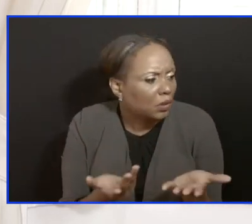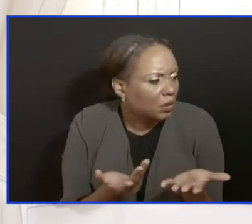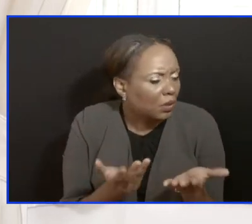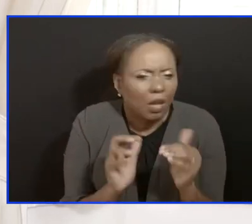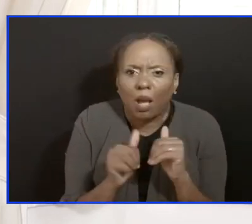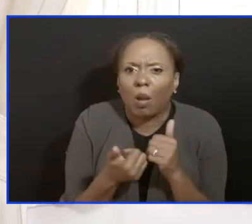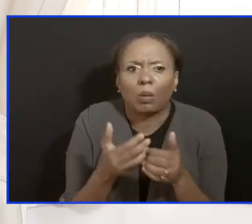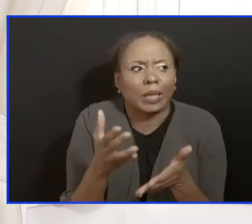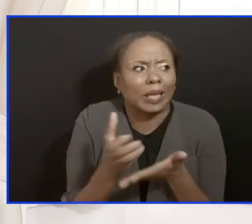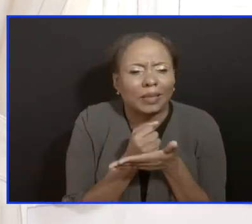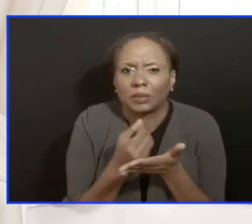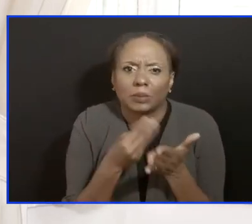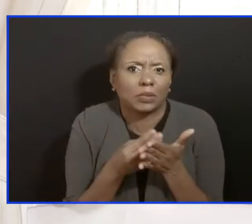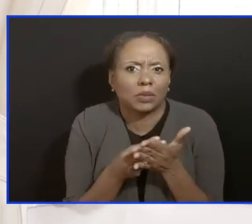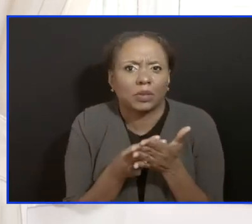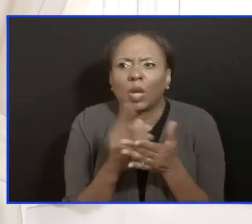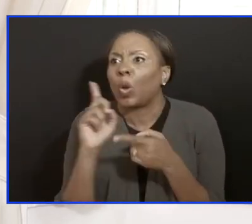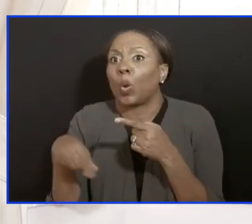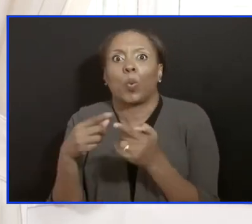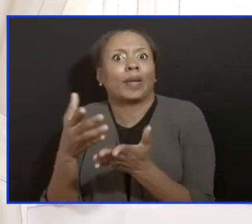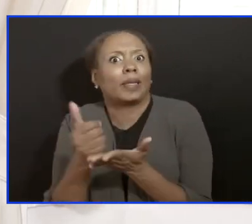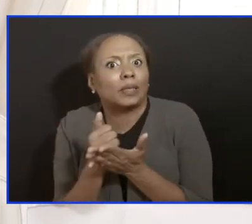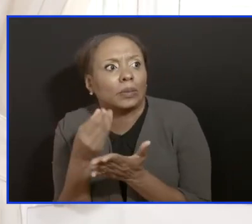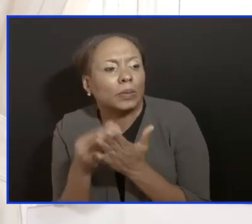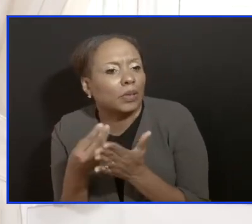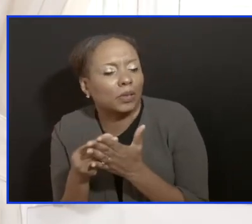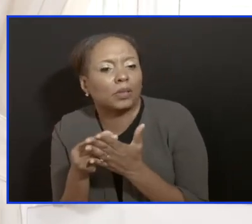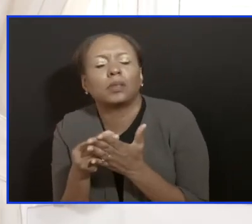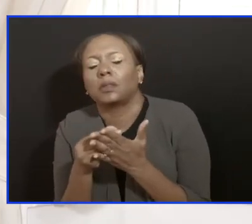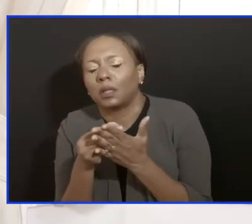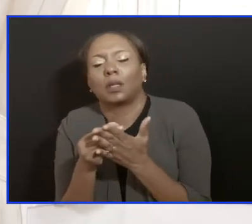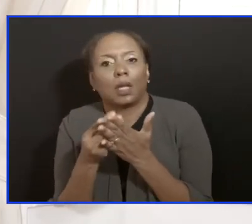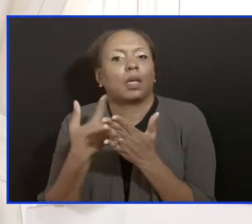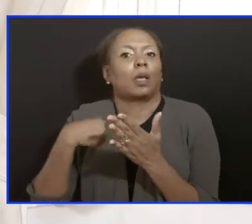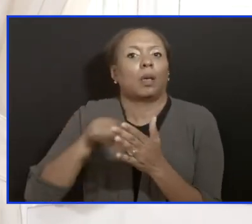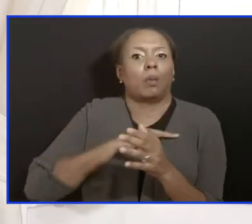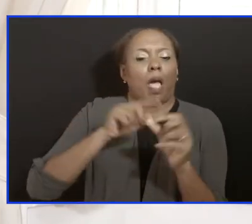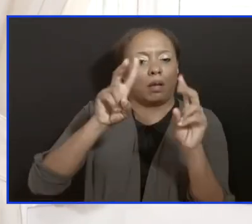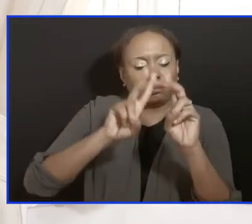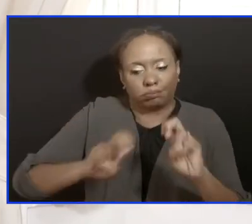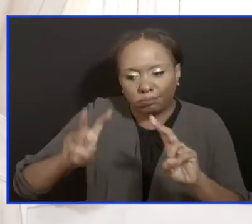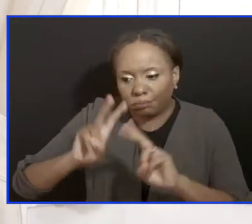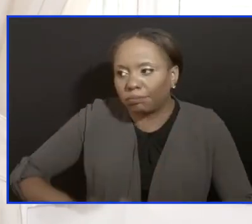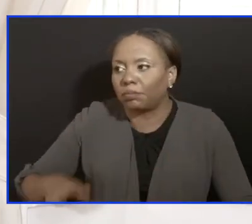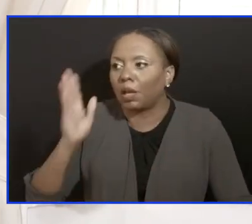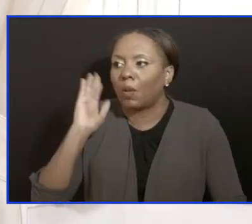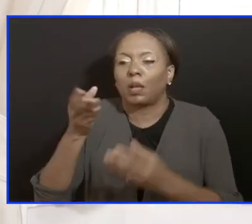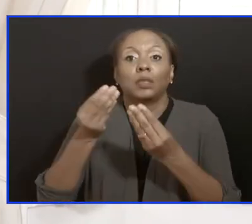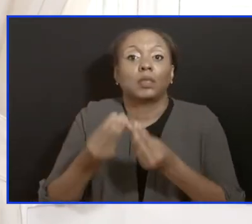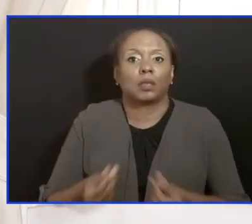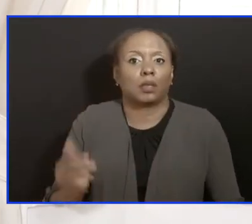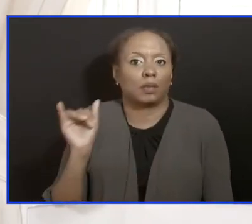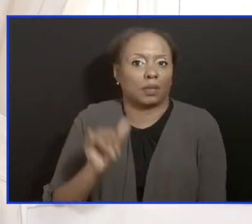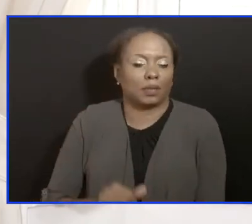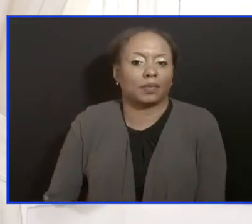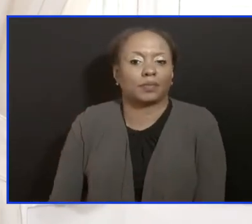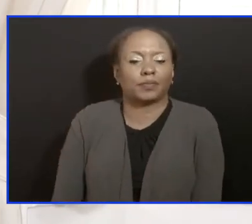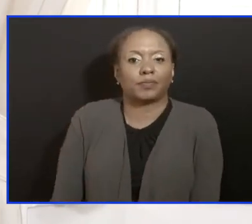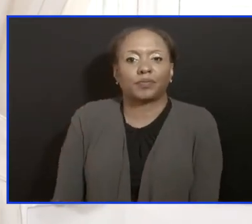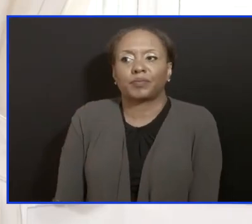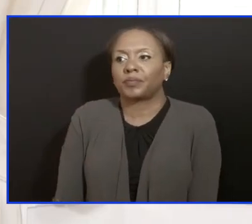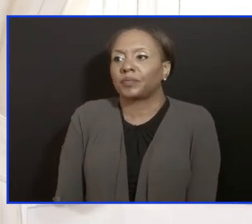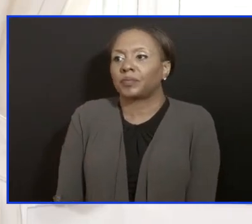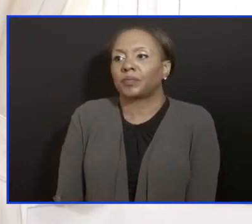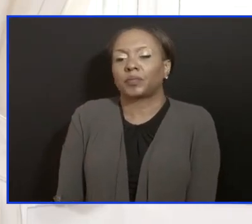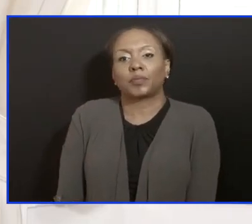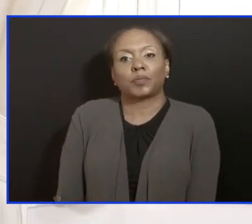want to reassure you this evening that we are looking into that and we will resolve it. In addition to that, an attempt to